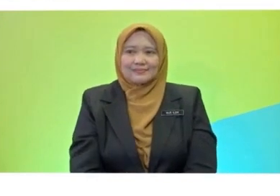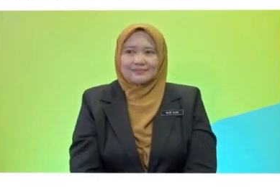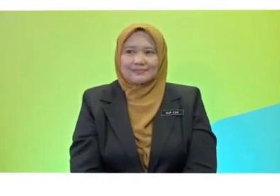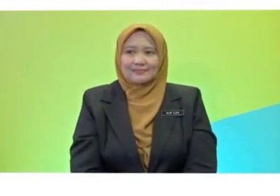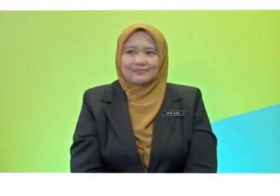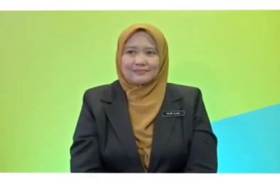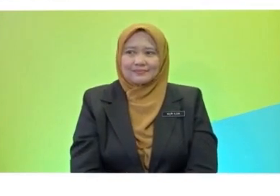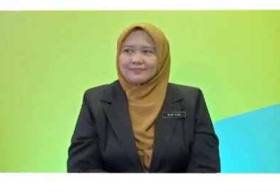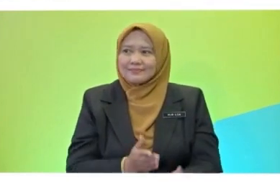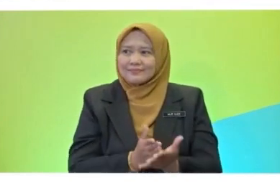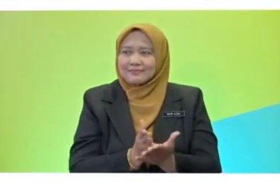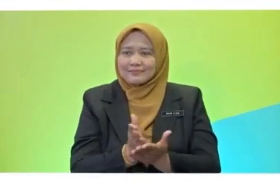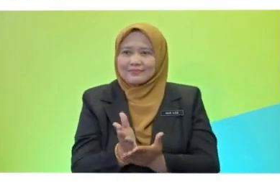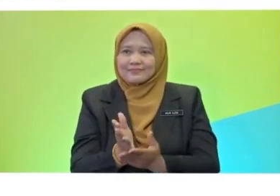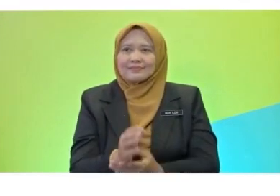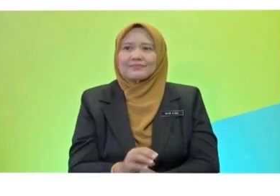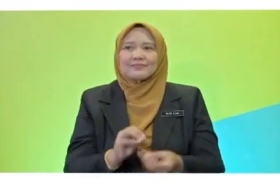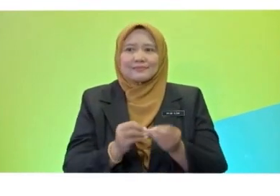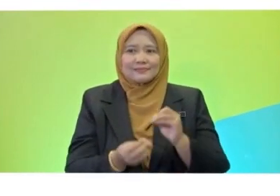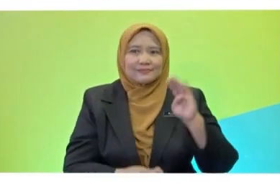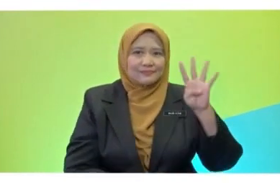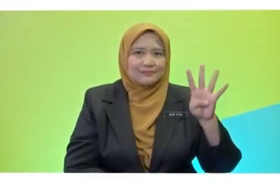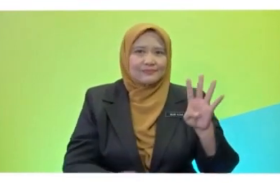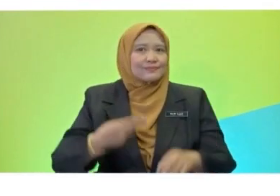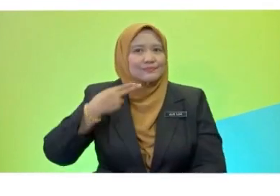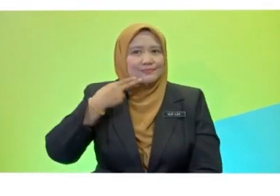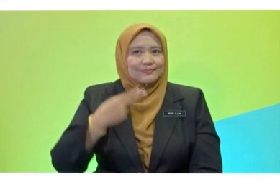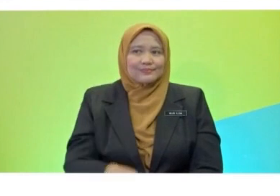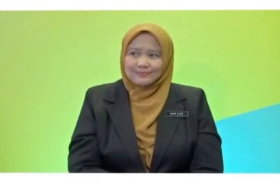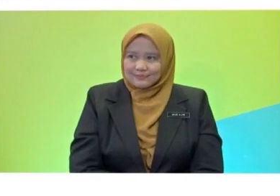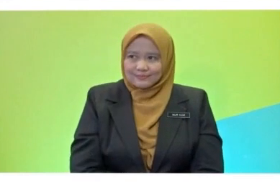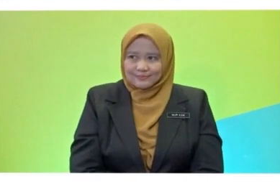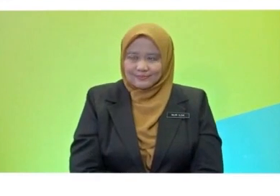The next volunteer, please. Anybody? Husna. Okay, Husna.